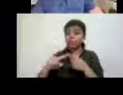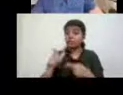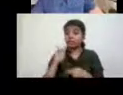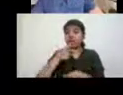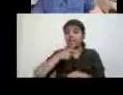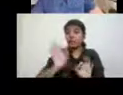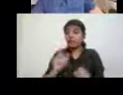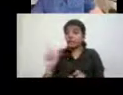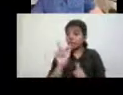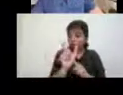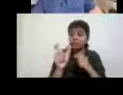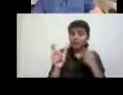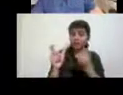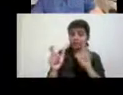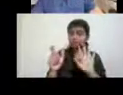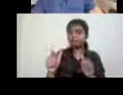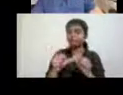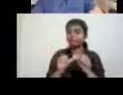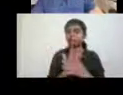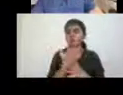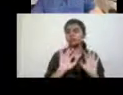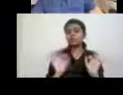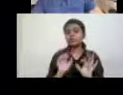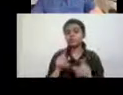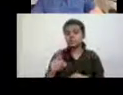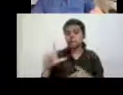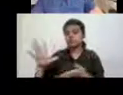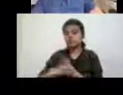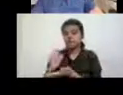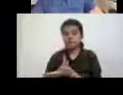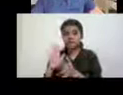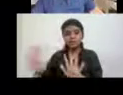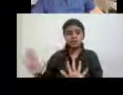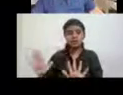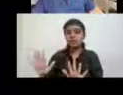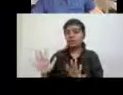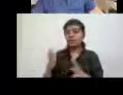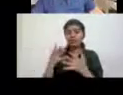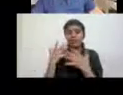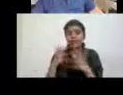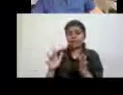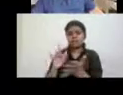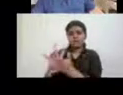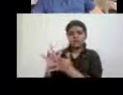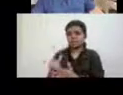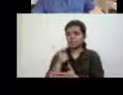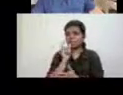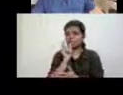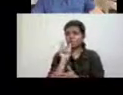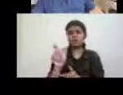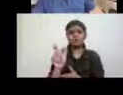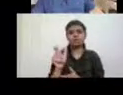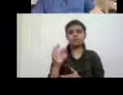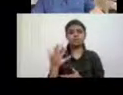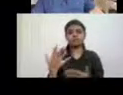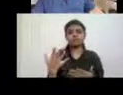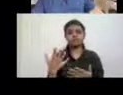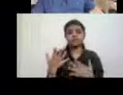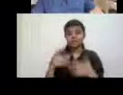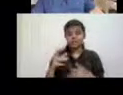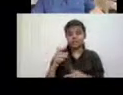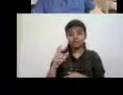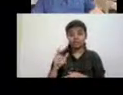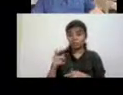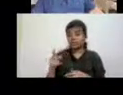library sorting system. So if you looked it up, you would never find this book